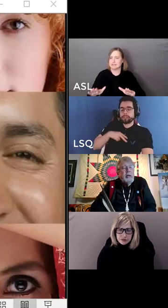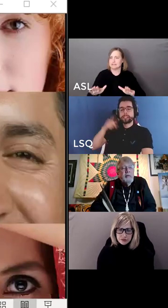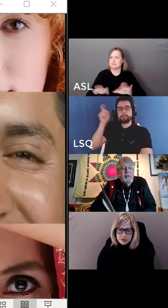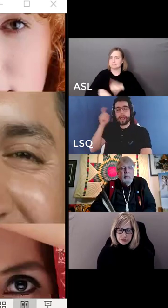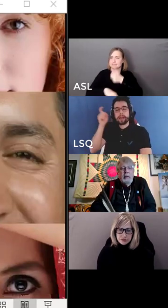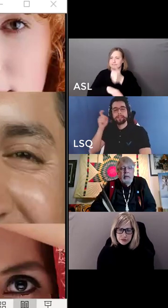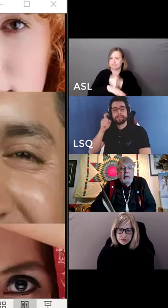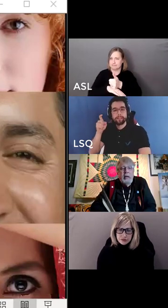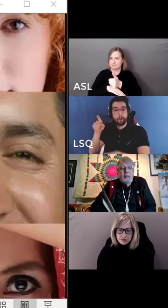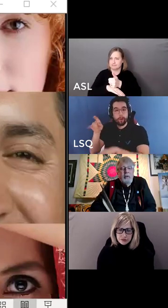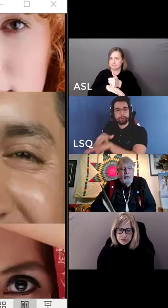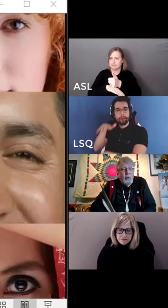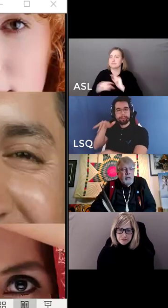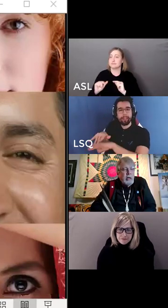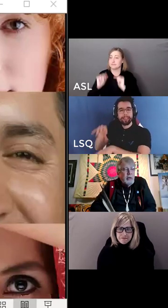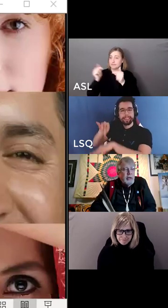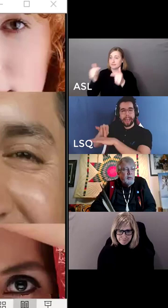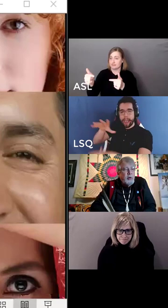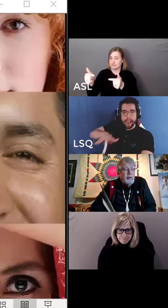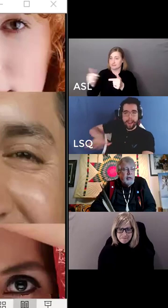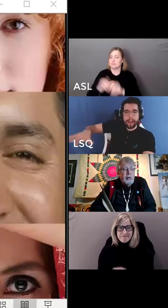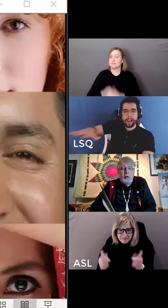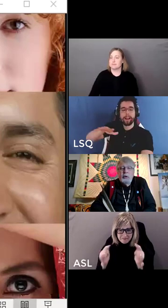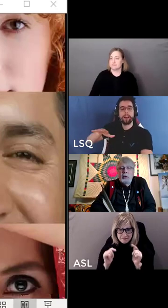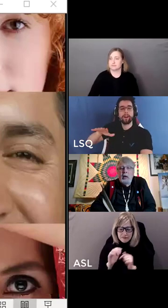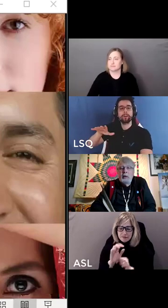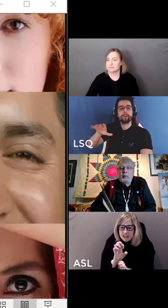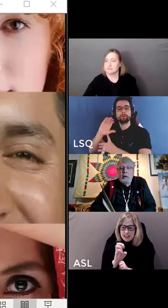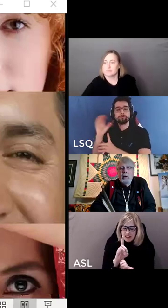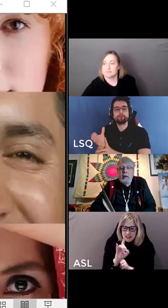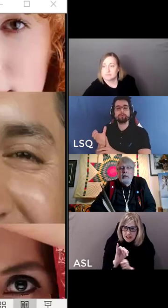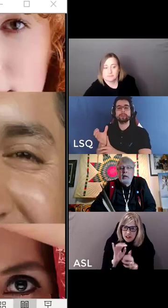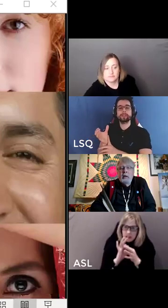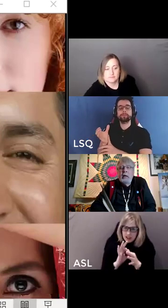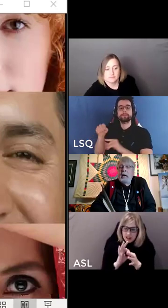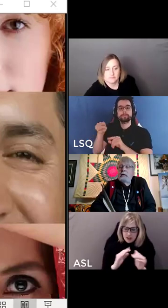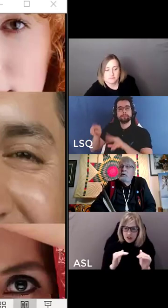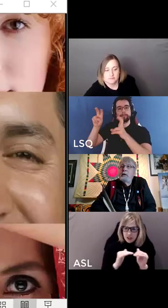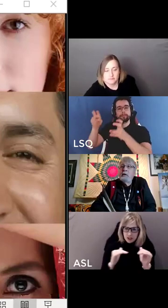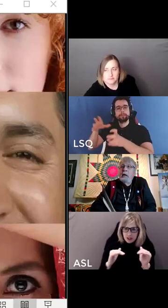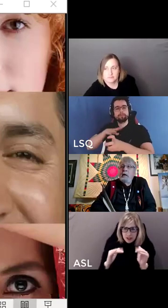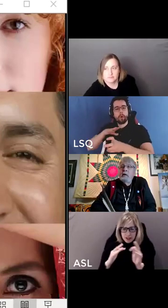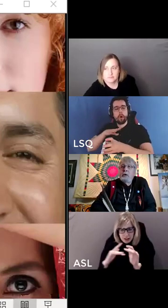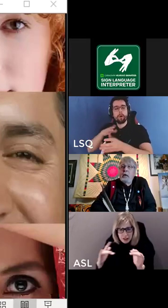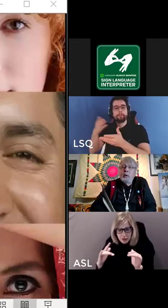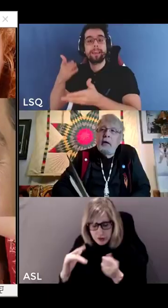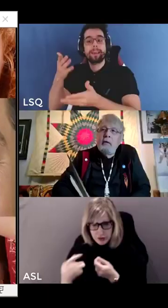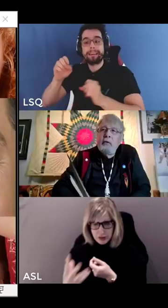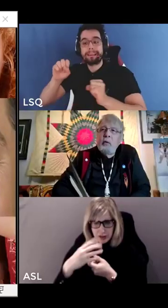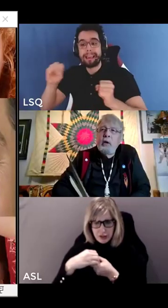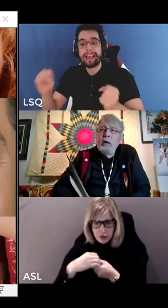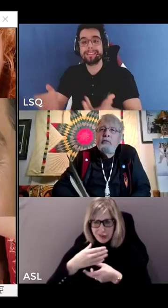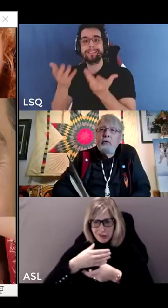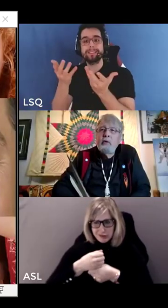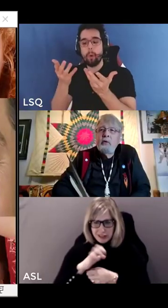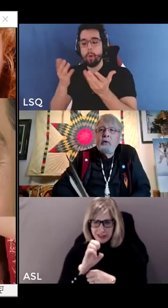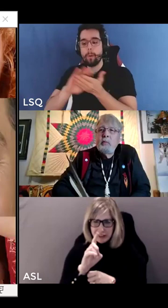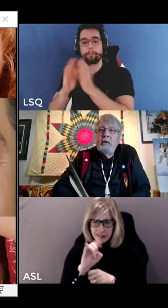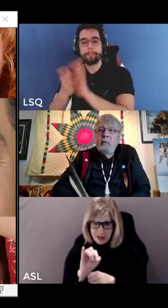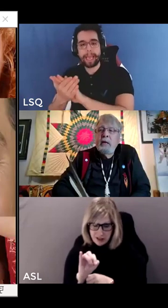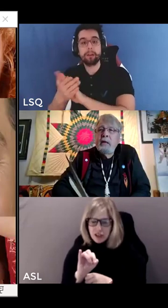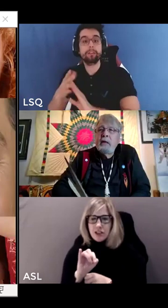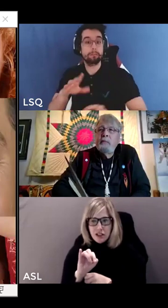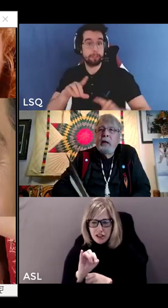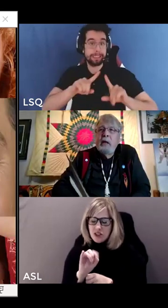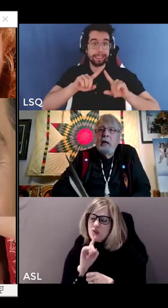as being something that has to do with equity, diversity, inclusion, I actually shape it into what I refer to